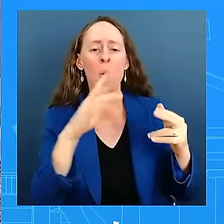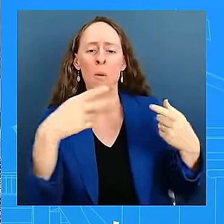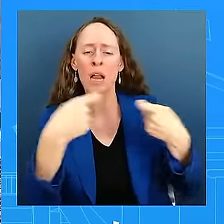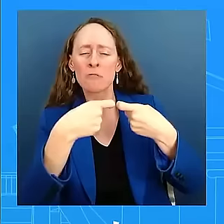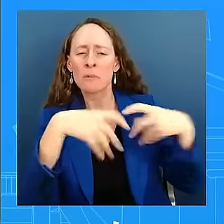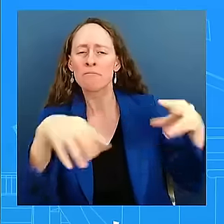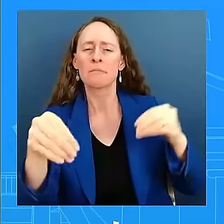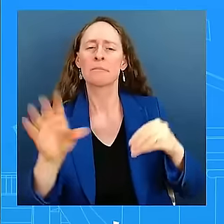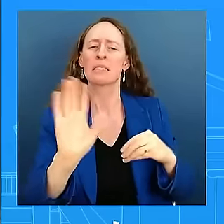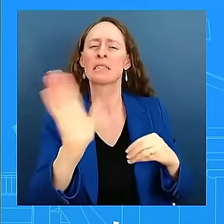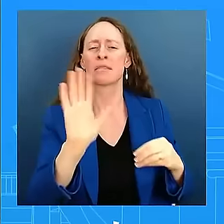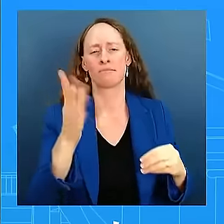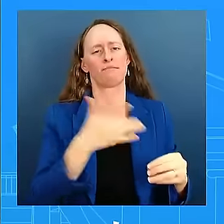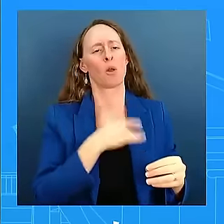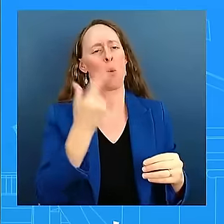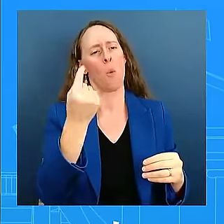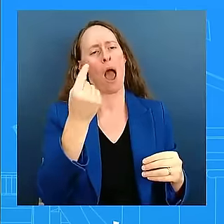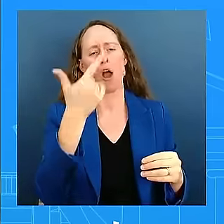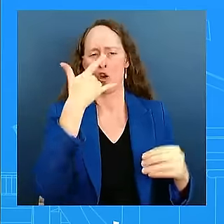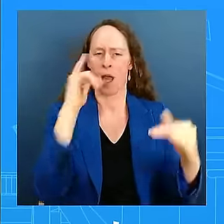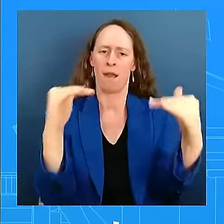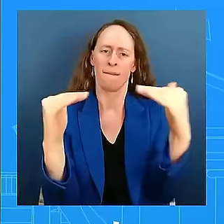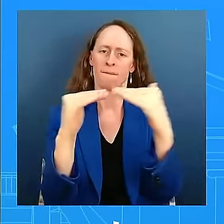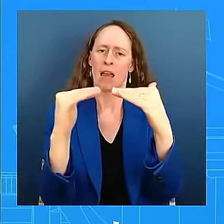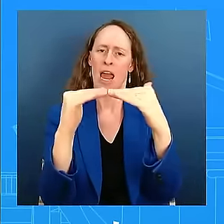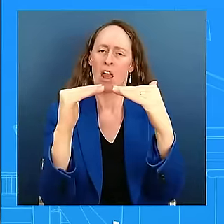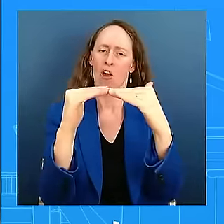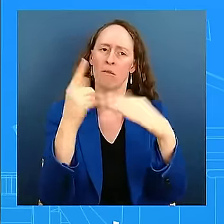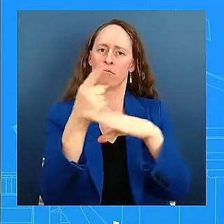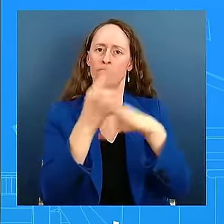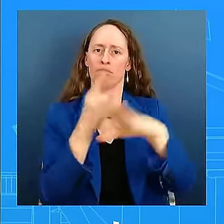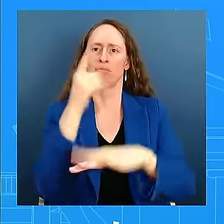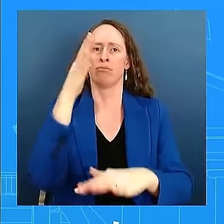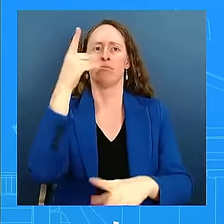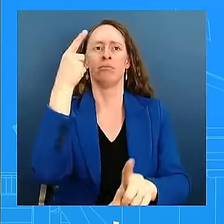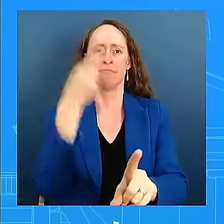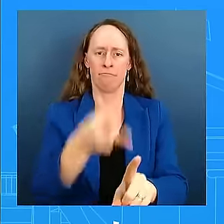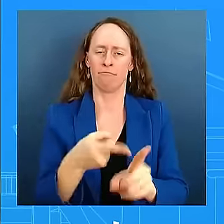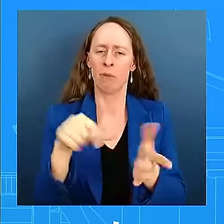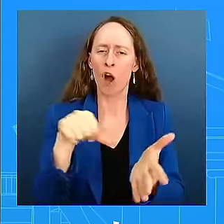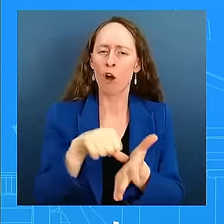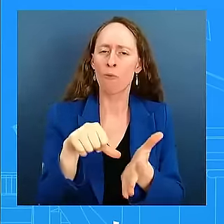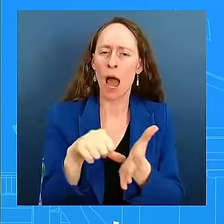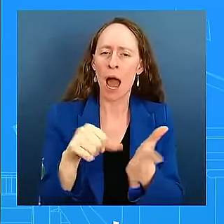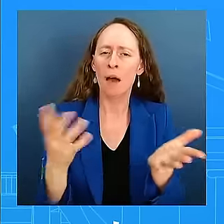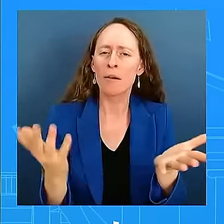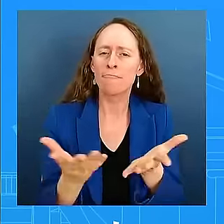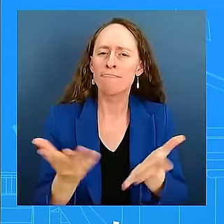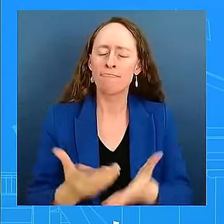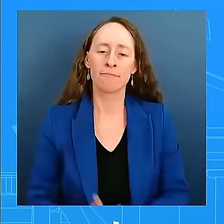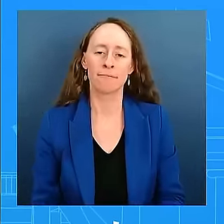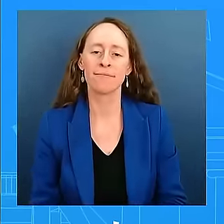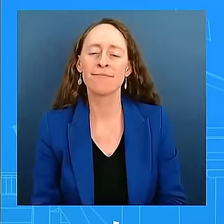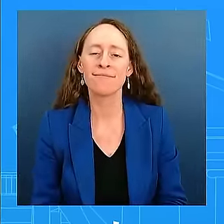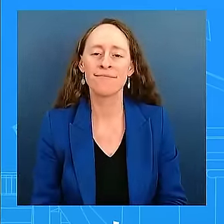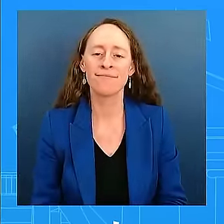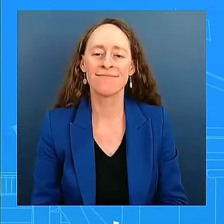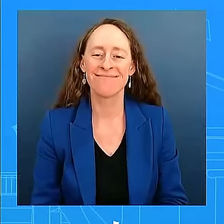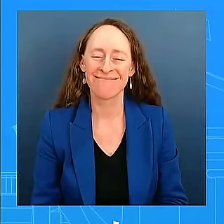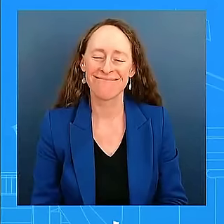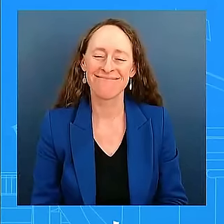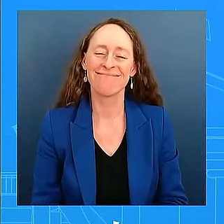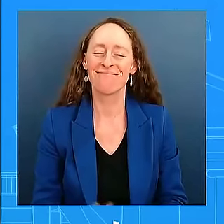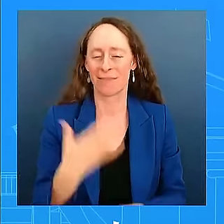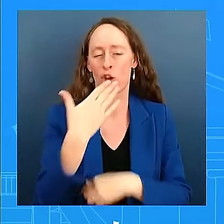I'm not going to get into – I appreciate the question. I'm not going to get into what's proportionate, not proportionate, get into that back and